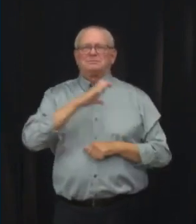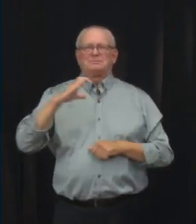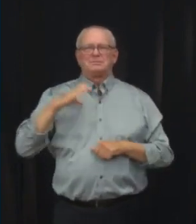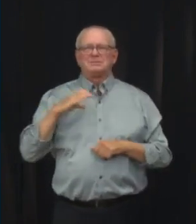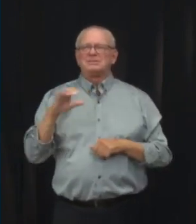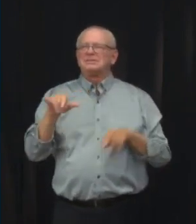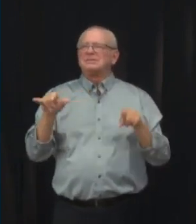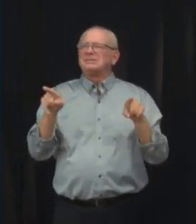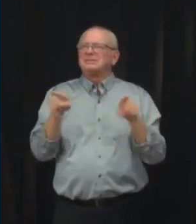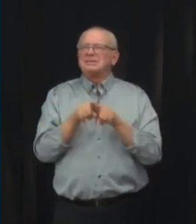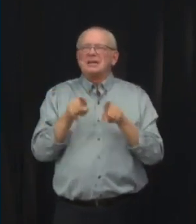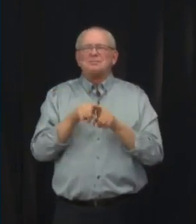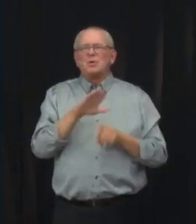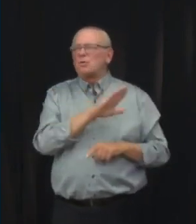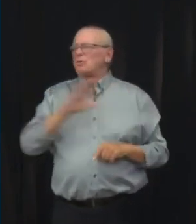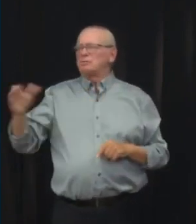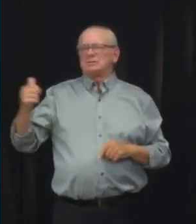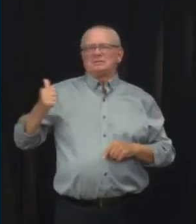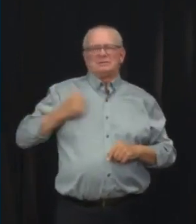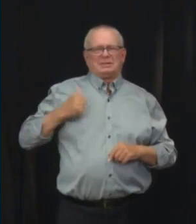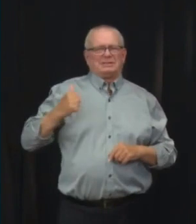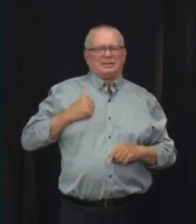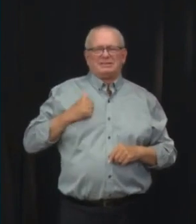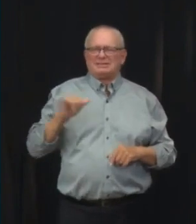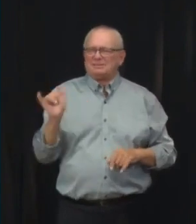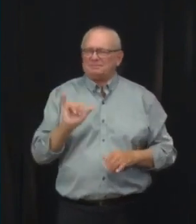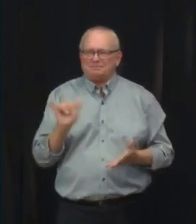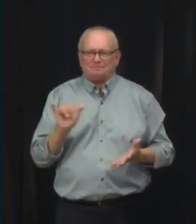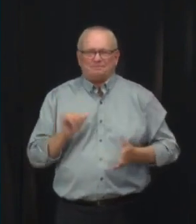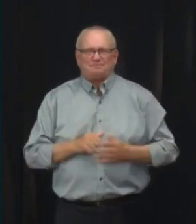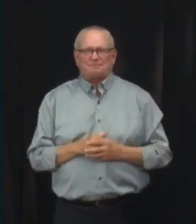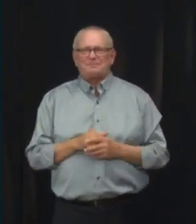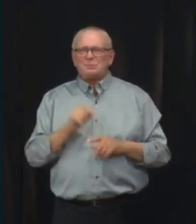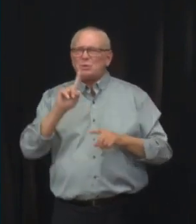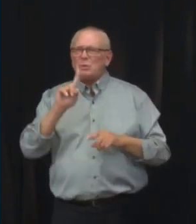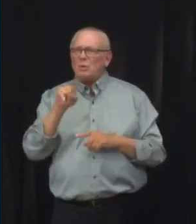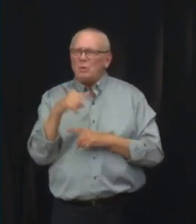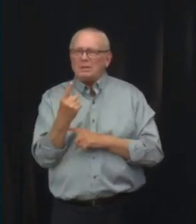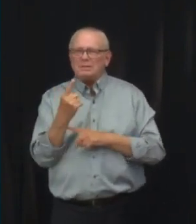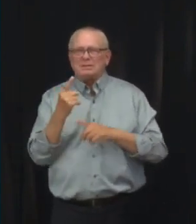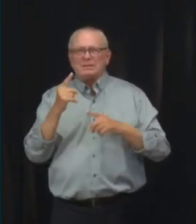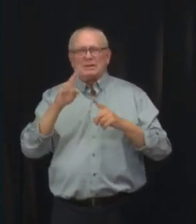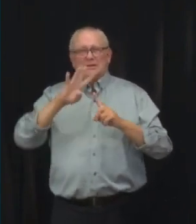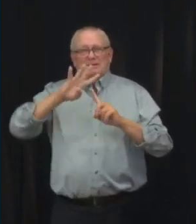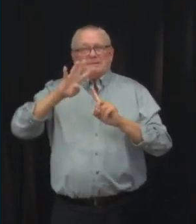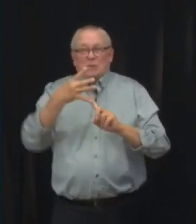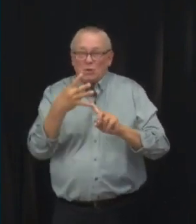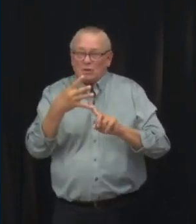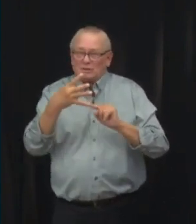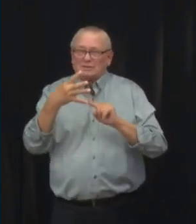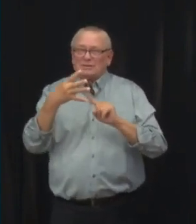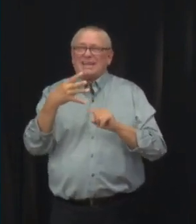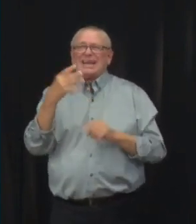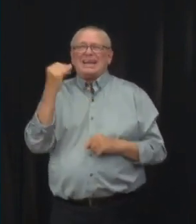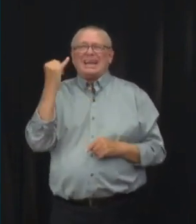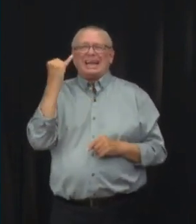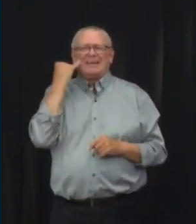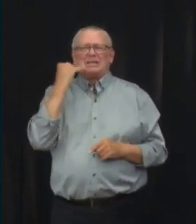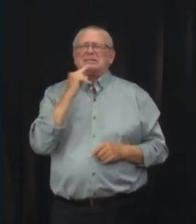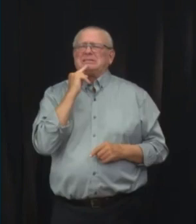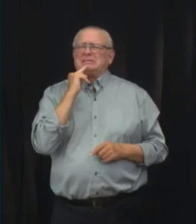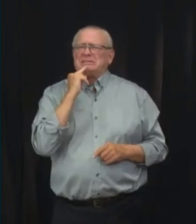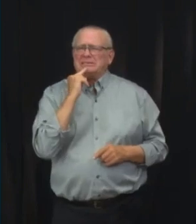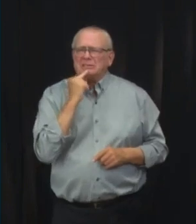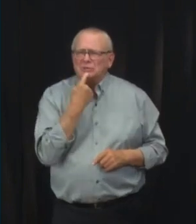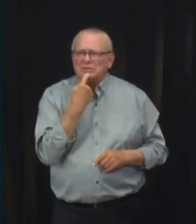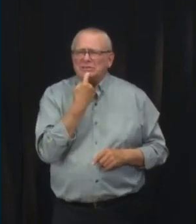Committee on Immunization, which is to offer a fourth dose at this time only to those with significant immunocompromising